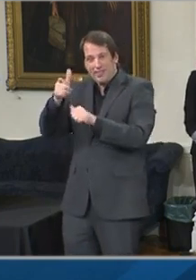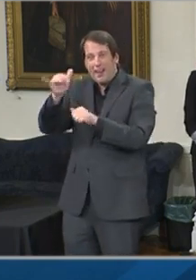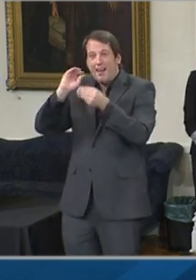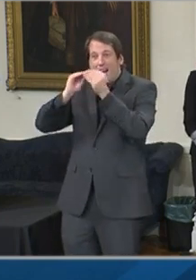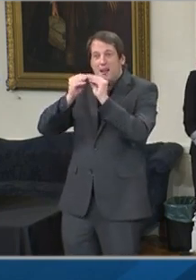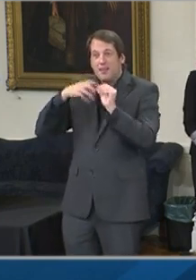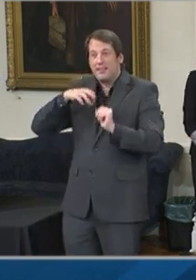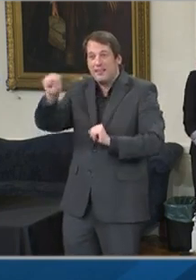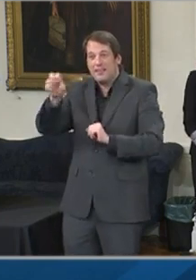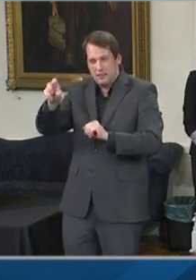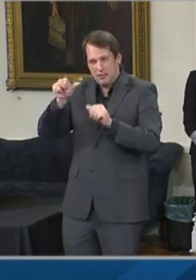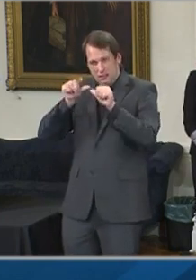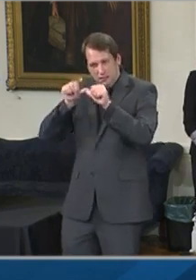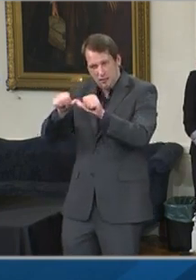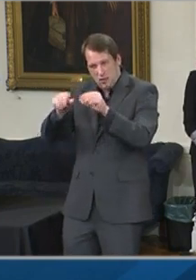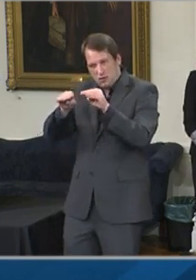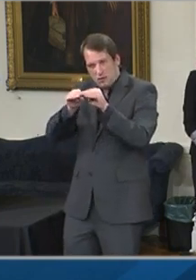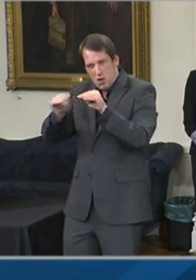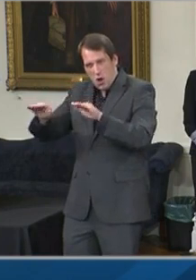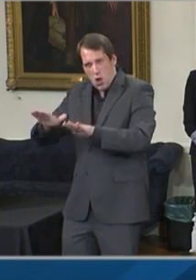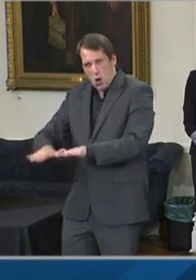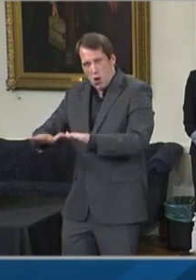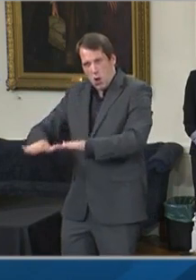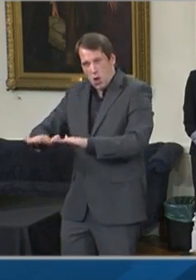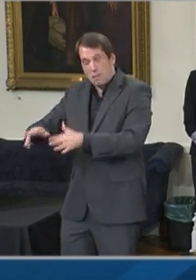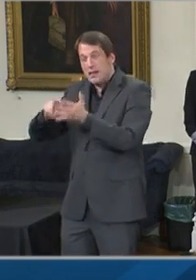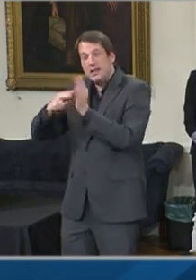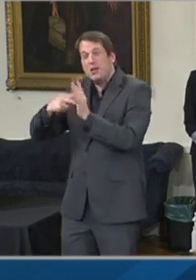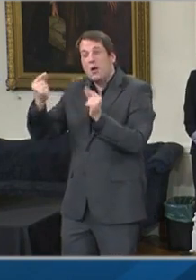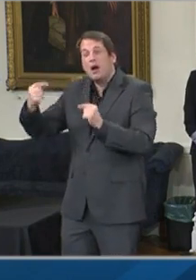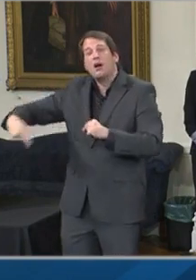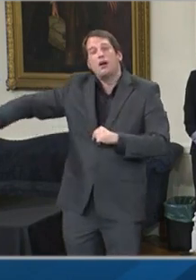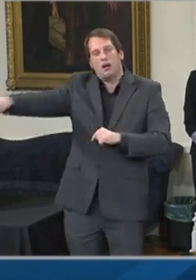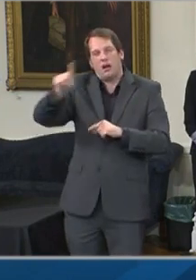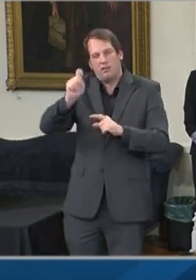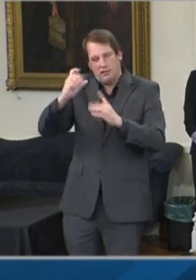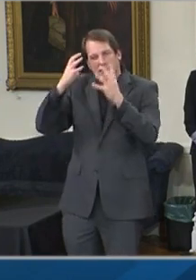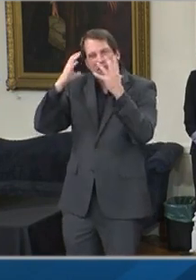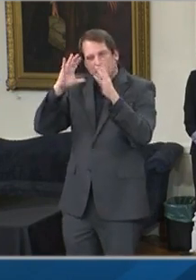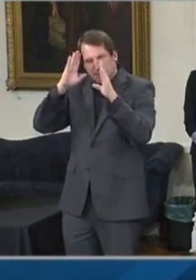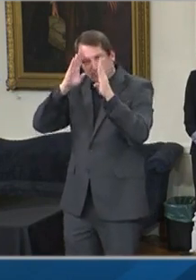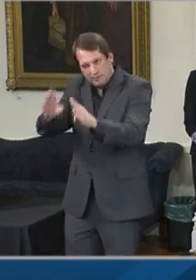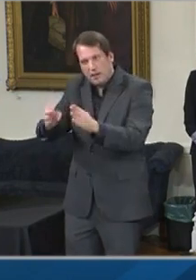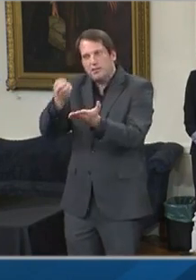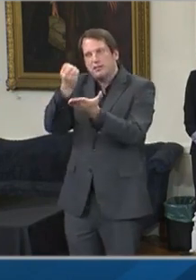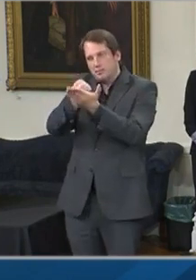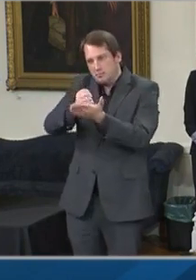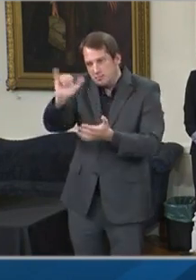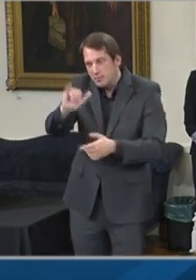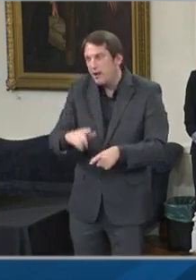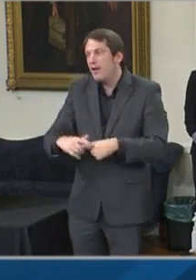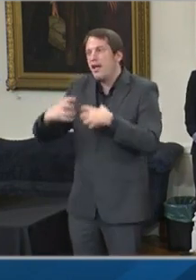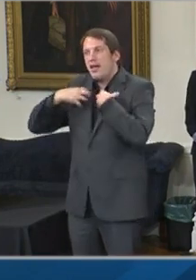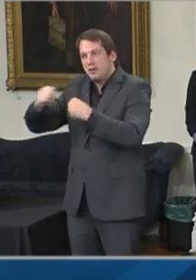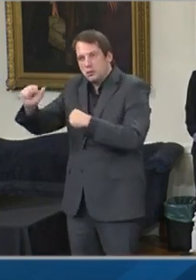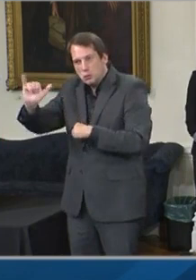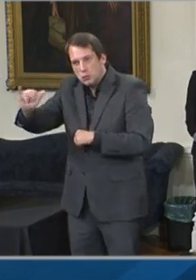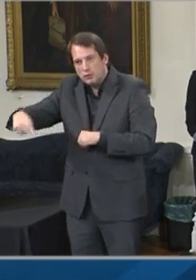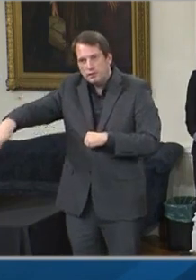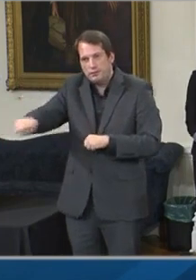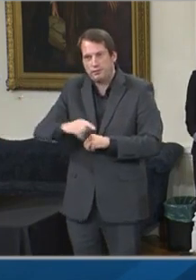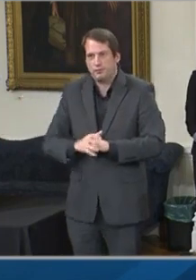our economic health and well-being as well. We're disappointed that many counties have not yet allocated